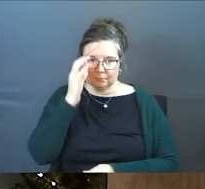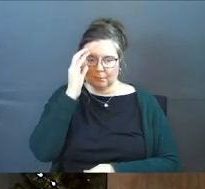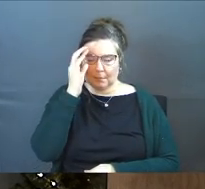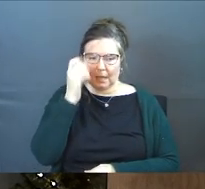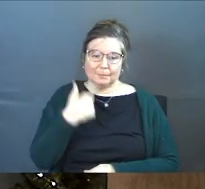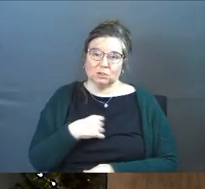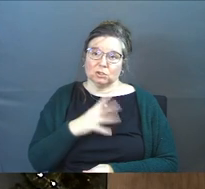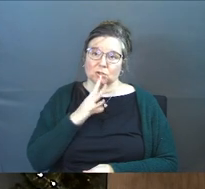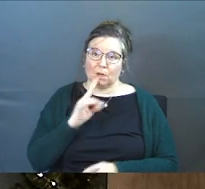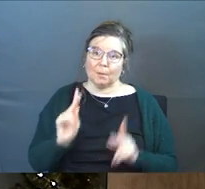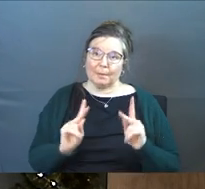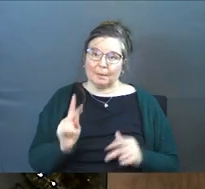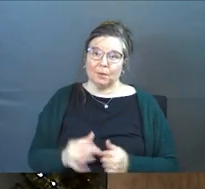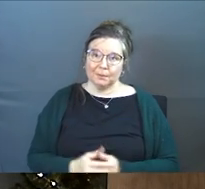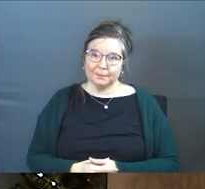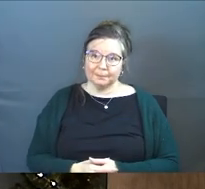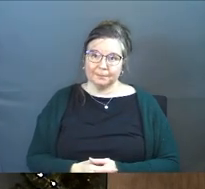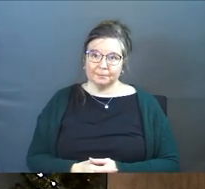I'm just going to talk about people